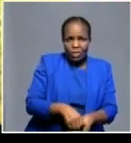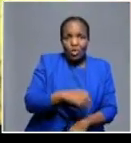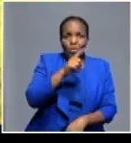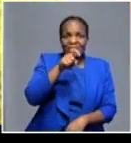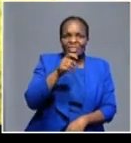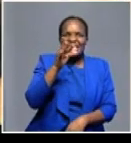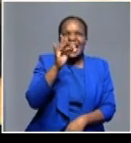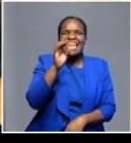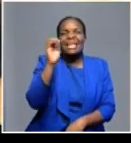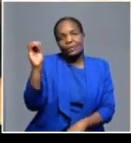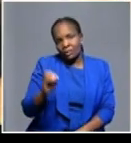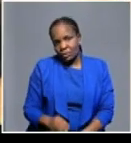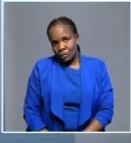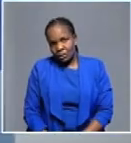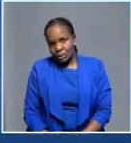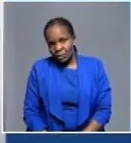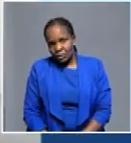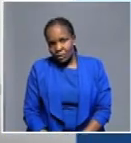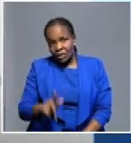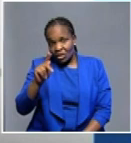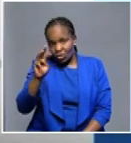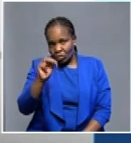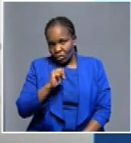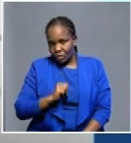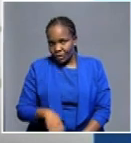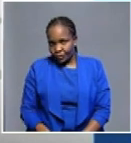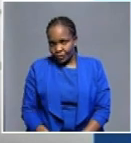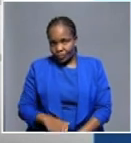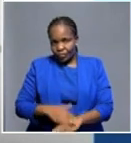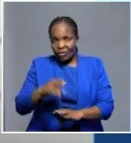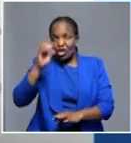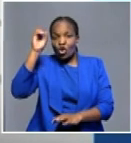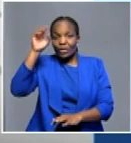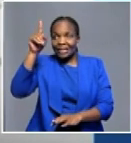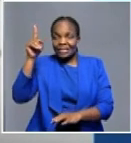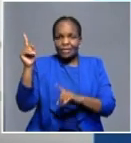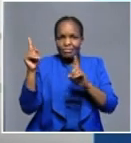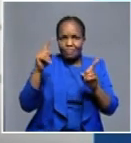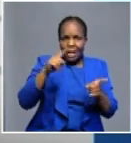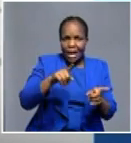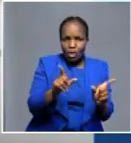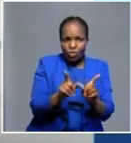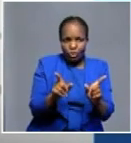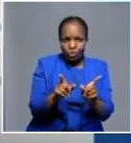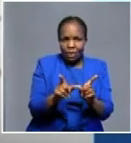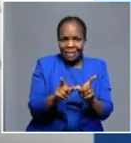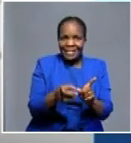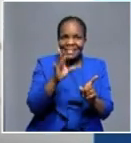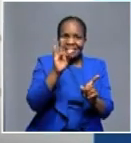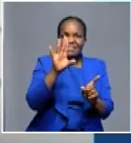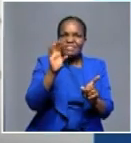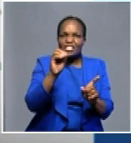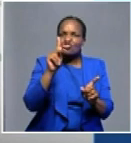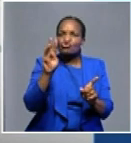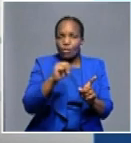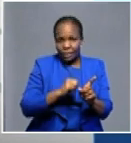So, if you are traveling from the north, from Oshakati to Vinduk, you'll travel 710 kilometers. But in